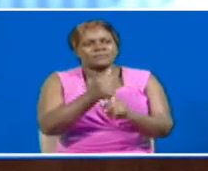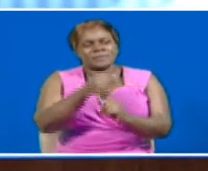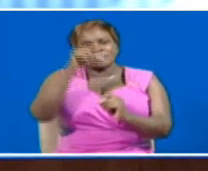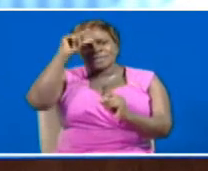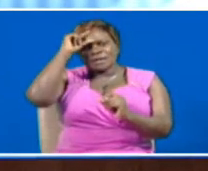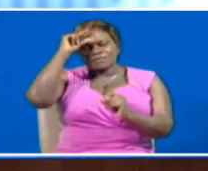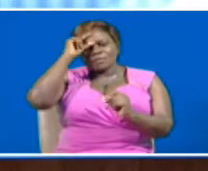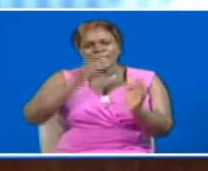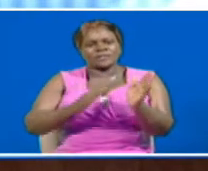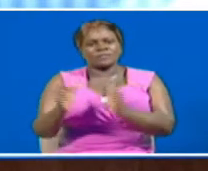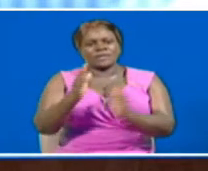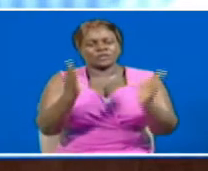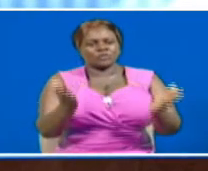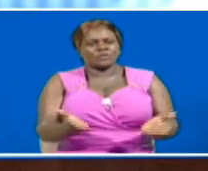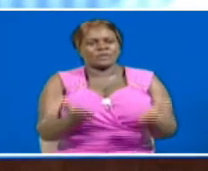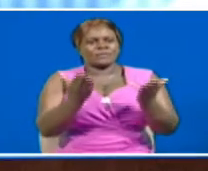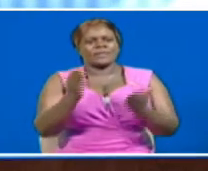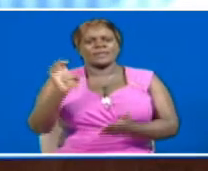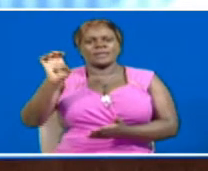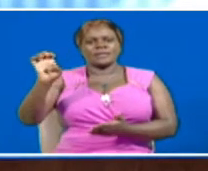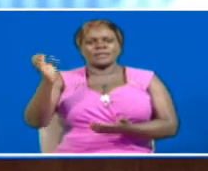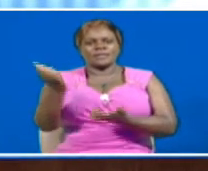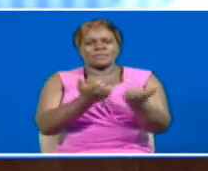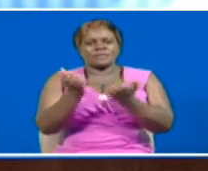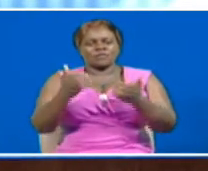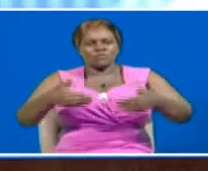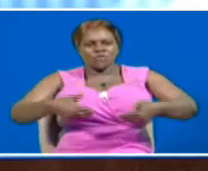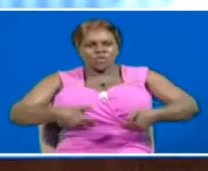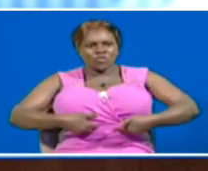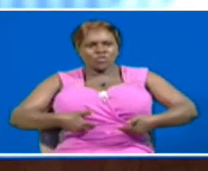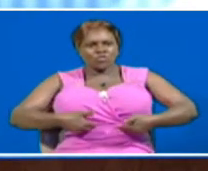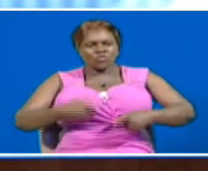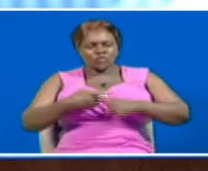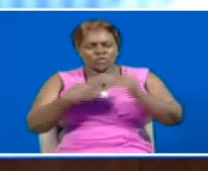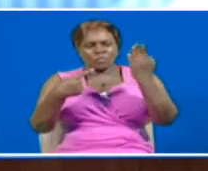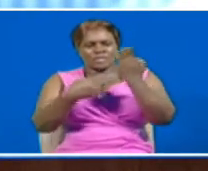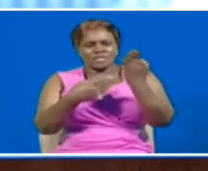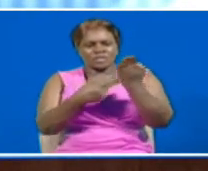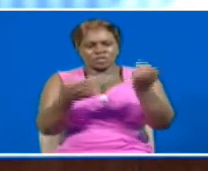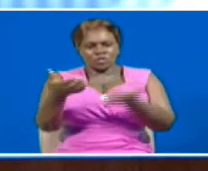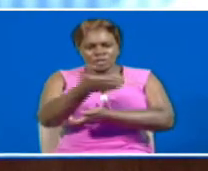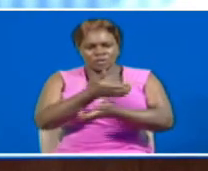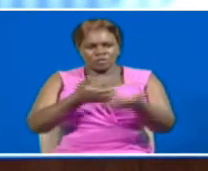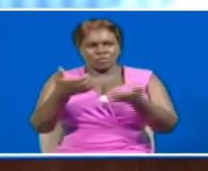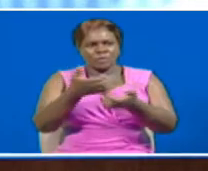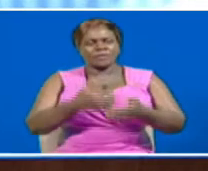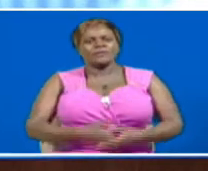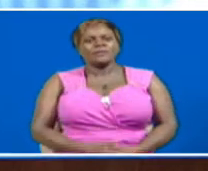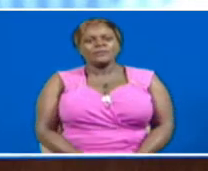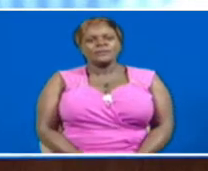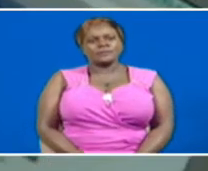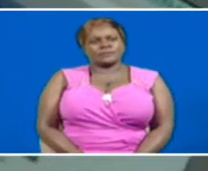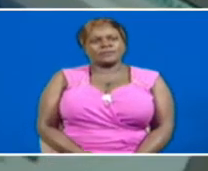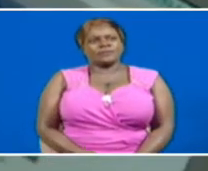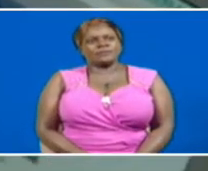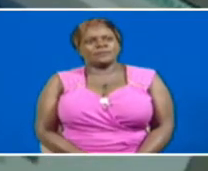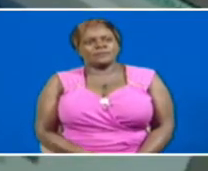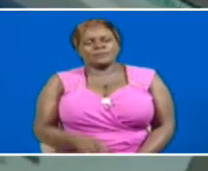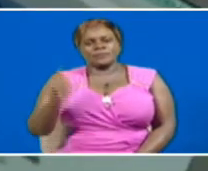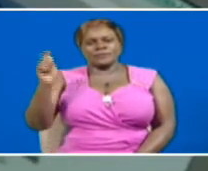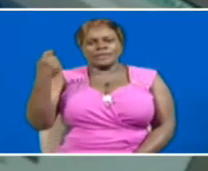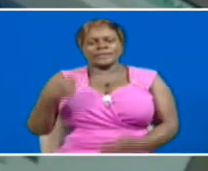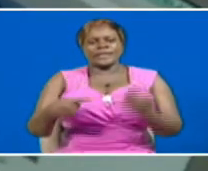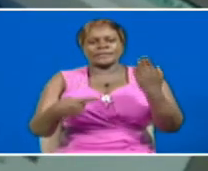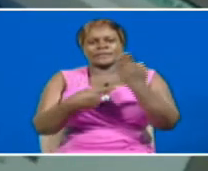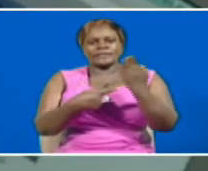the government's plan to enhance income for the youth from the digital economy. My name is Calvin Woodmore. Kenya's